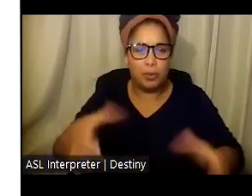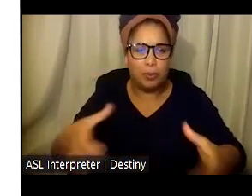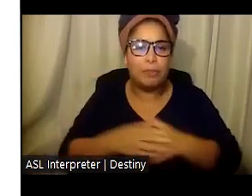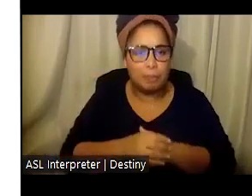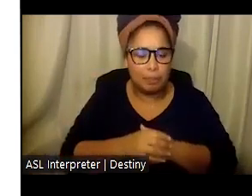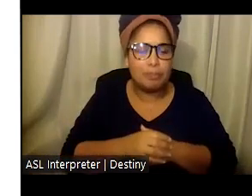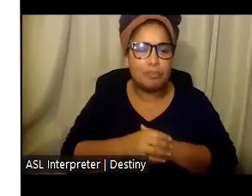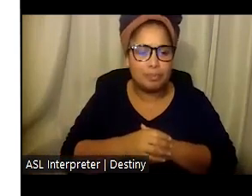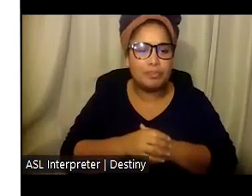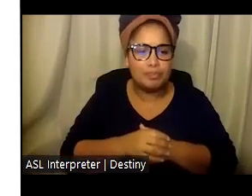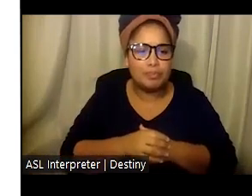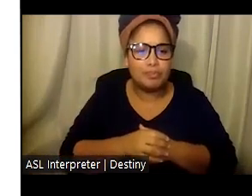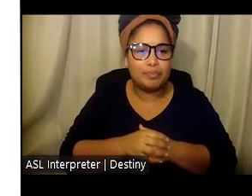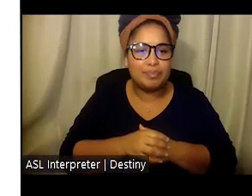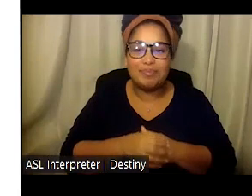Next slide. slide.